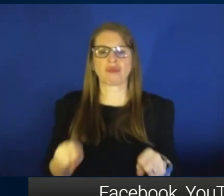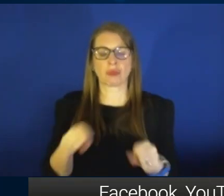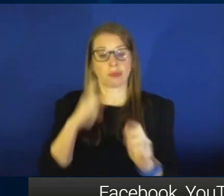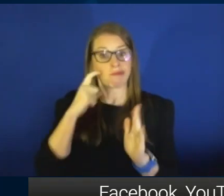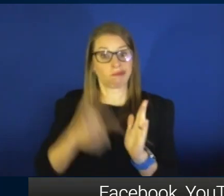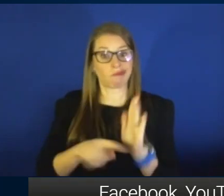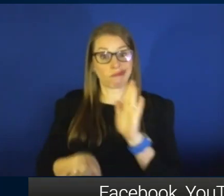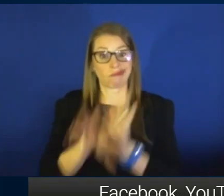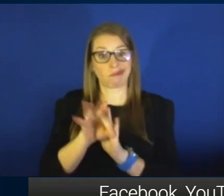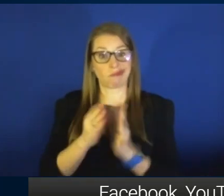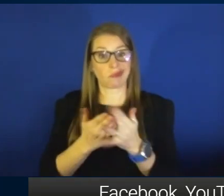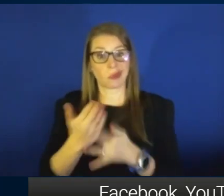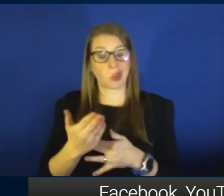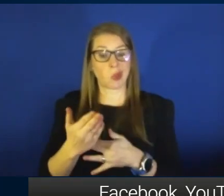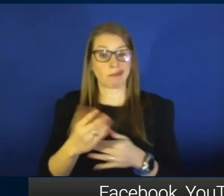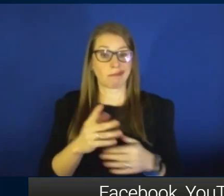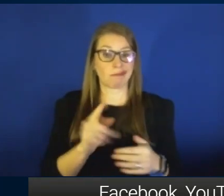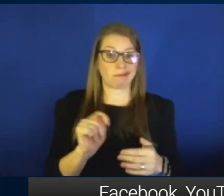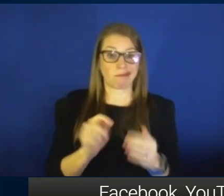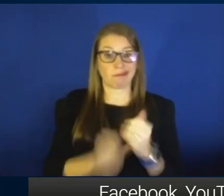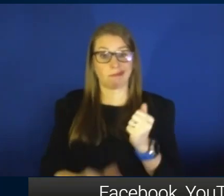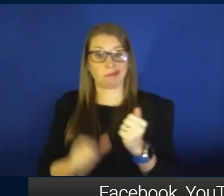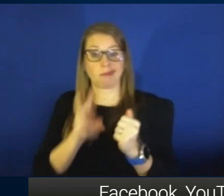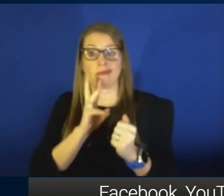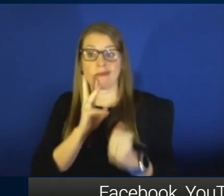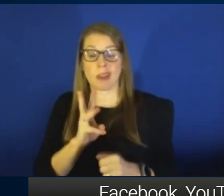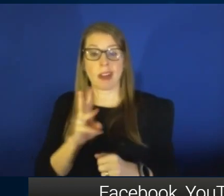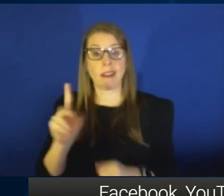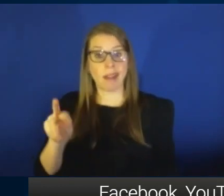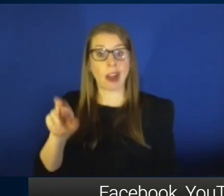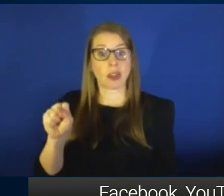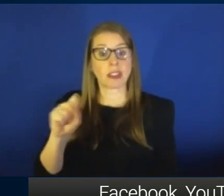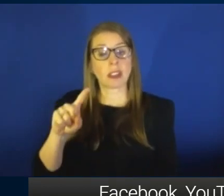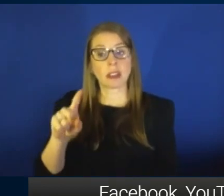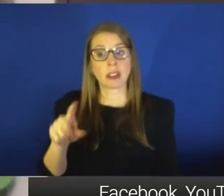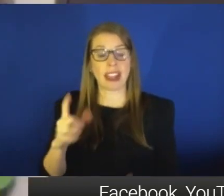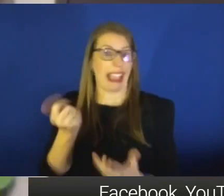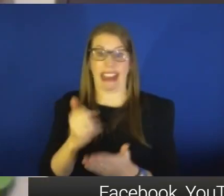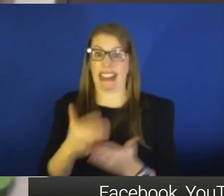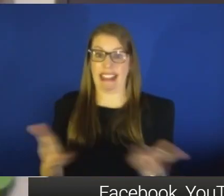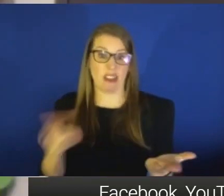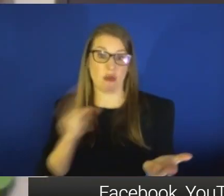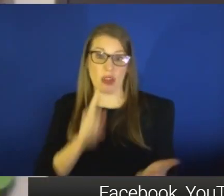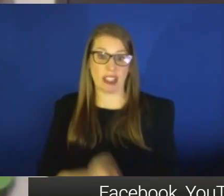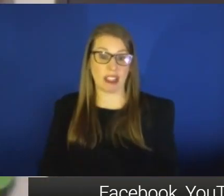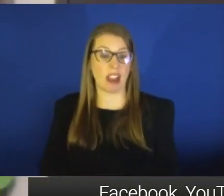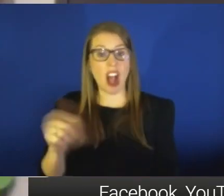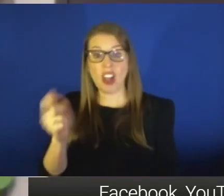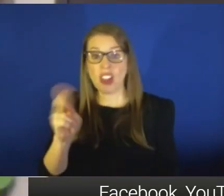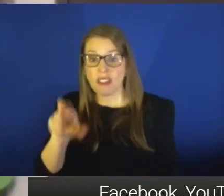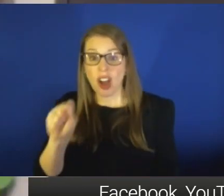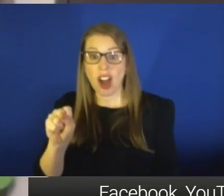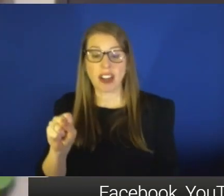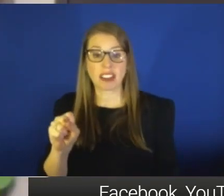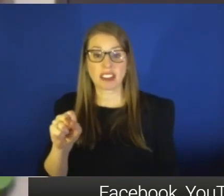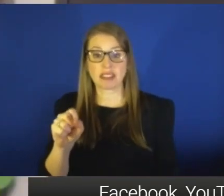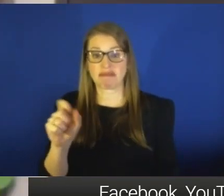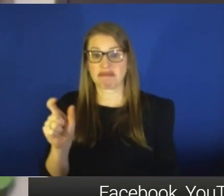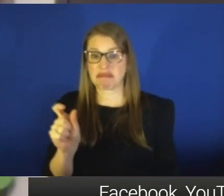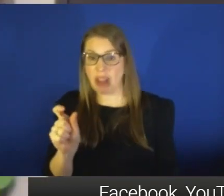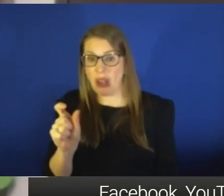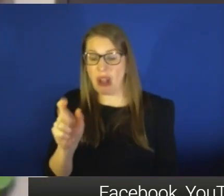wastewater? What other things are you looking for? Just about anything. Other viruses, small molecules. can